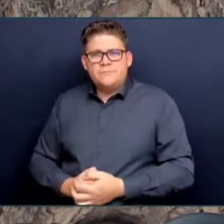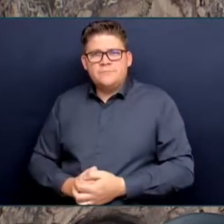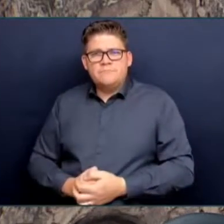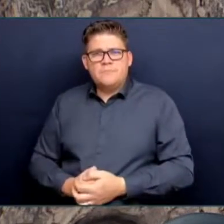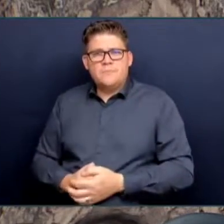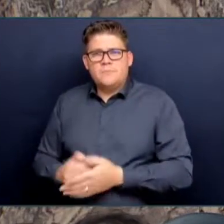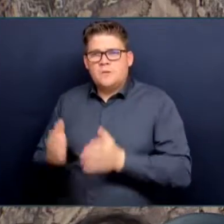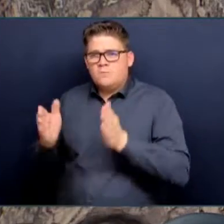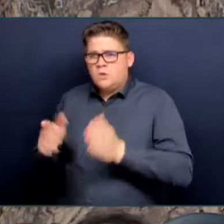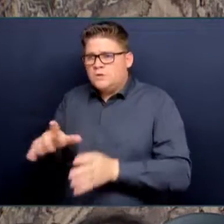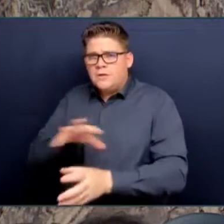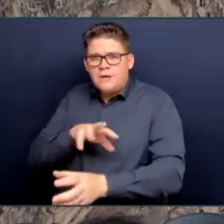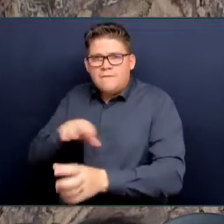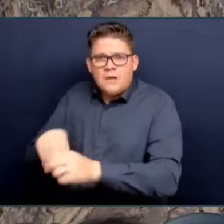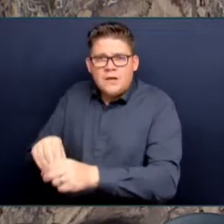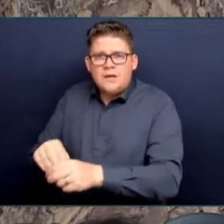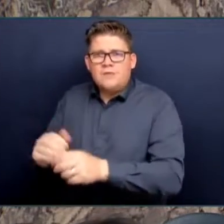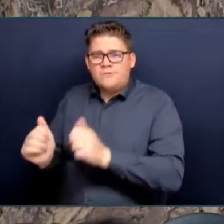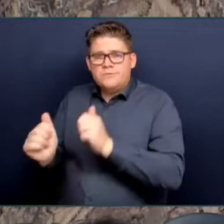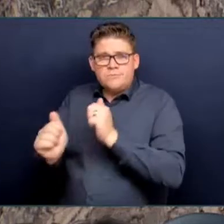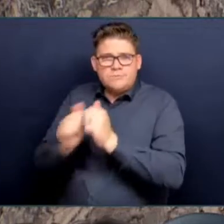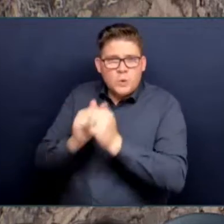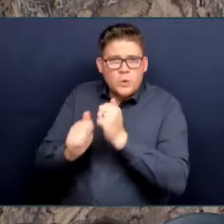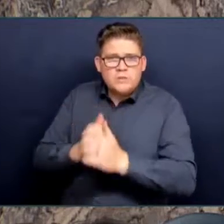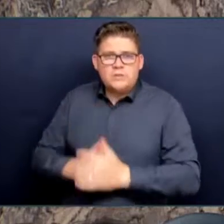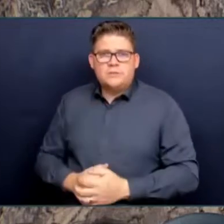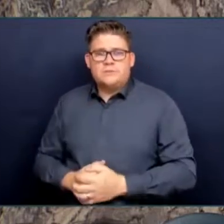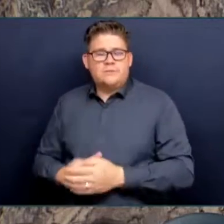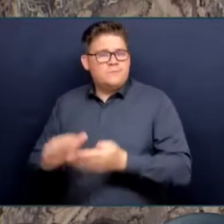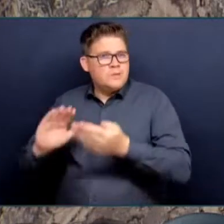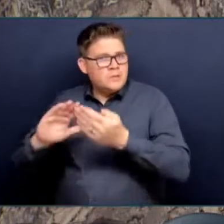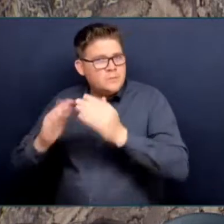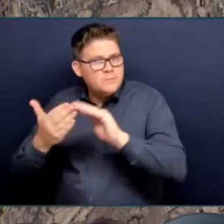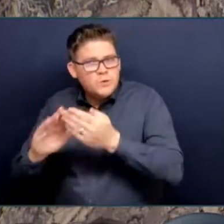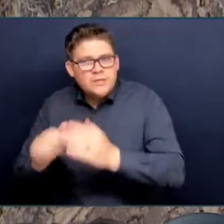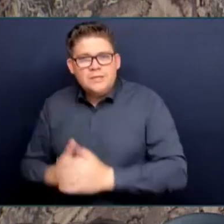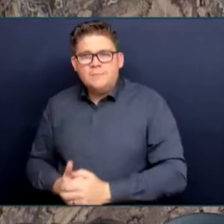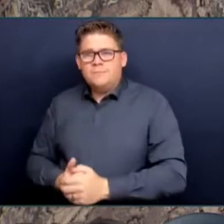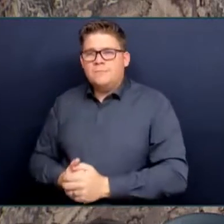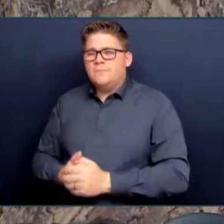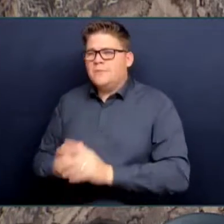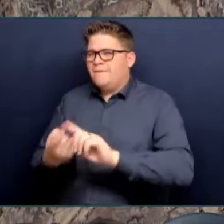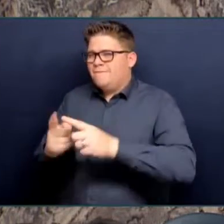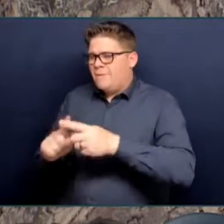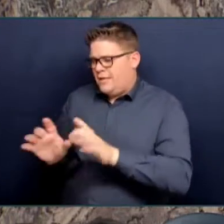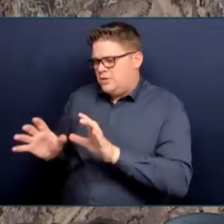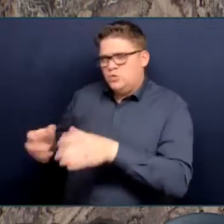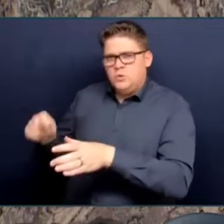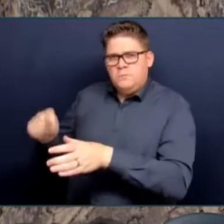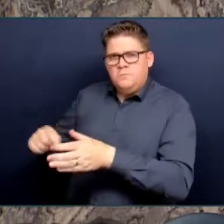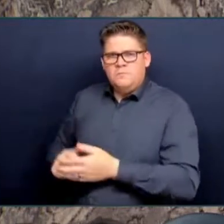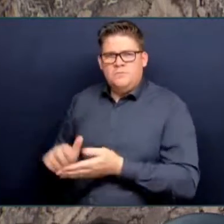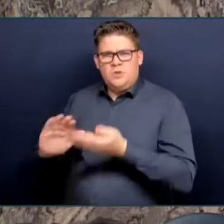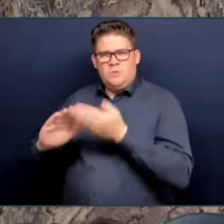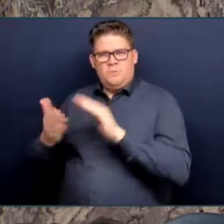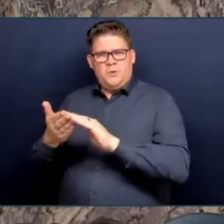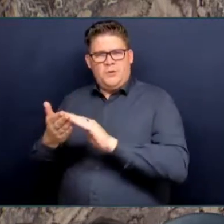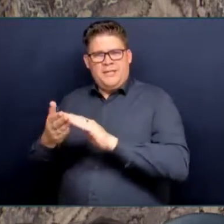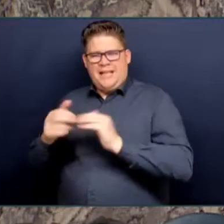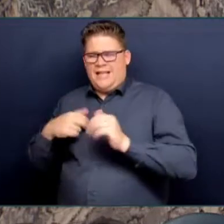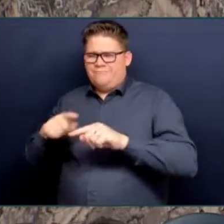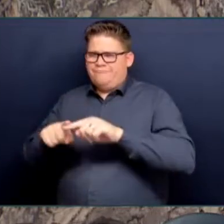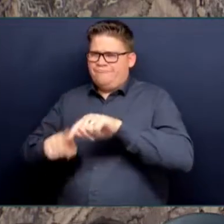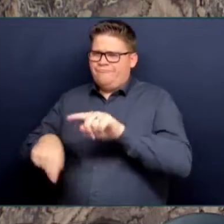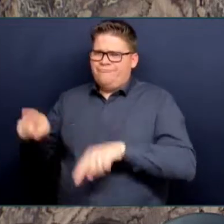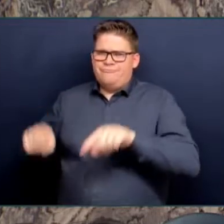a group of friends. Communities come in all shapes and sizes, and no matter what community we are involved in, we can all support one